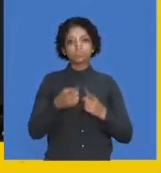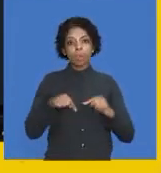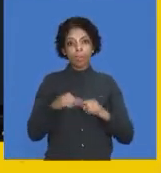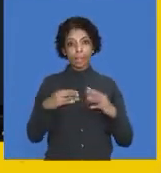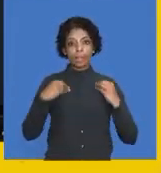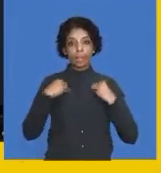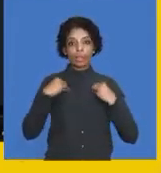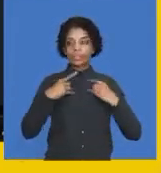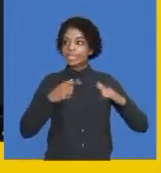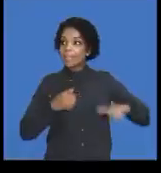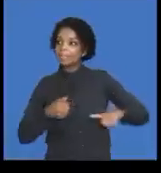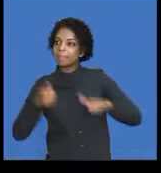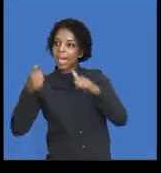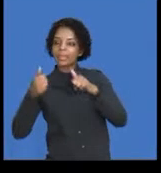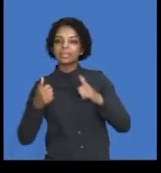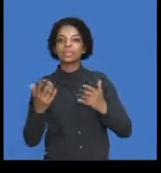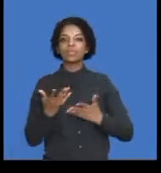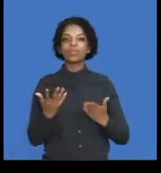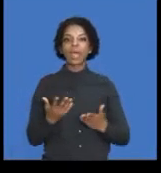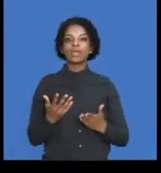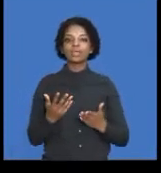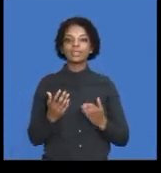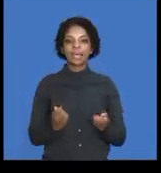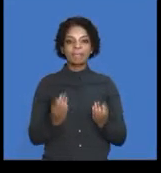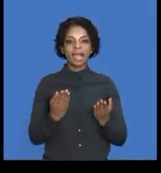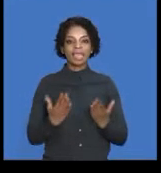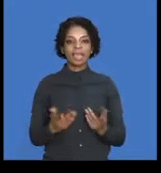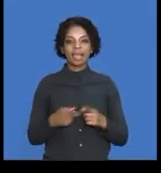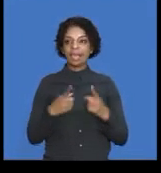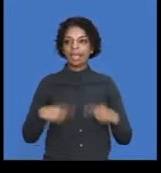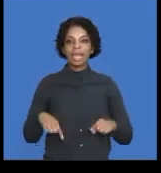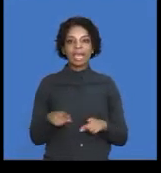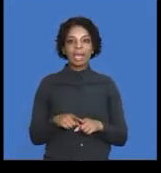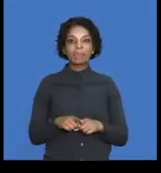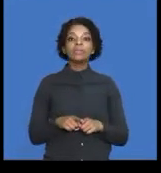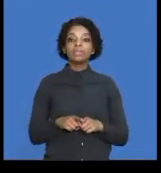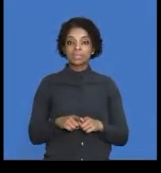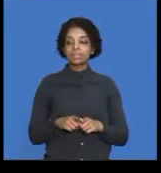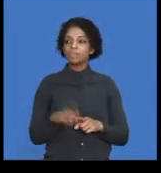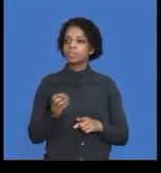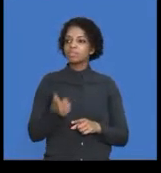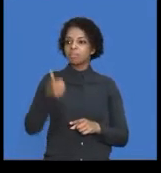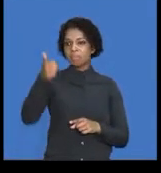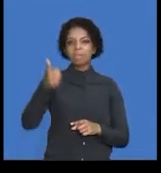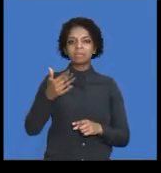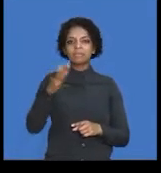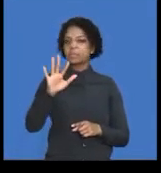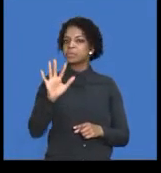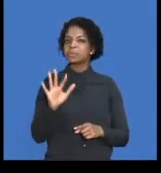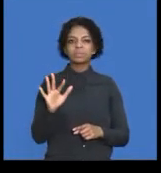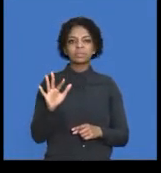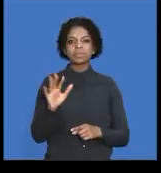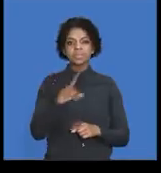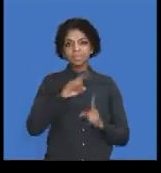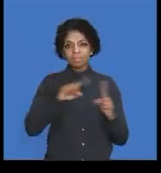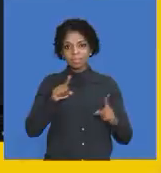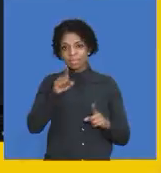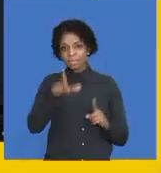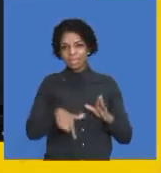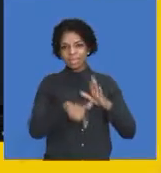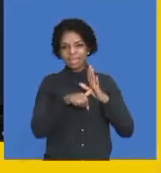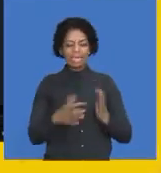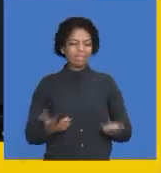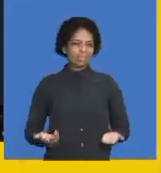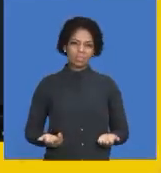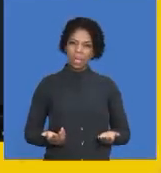back to our supplier, namely future traders. But that's not the case. We